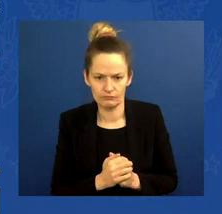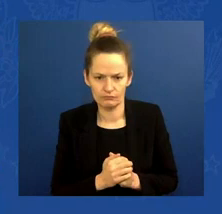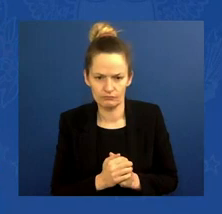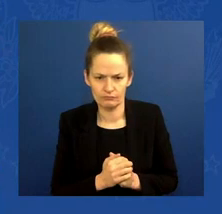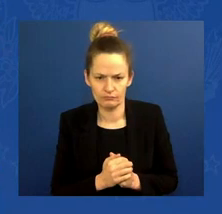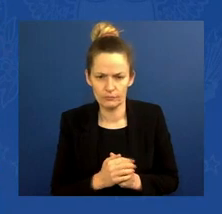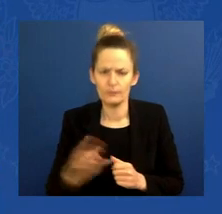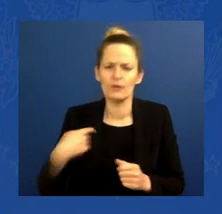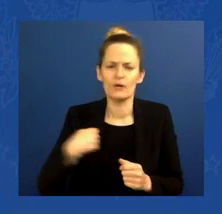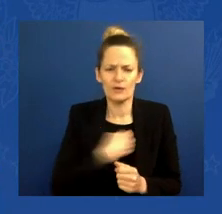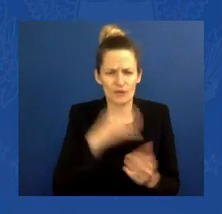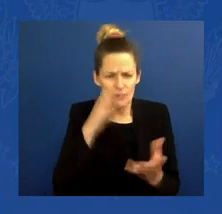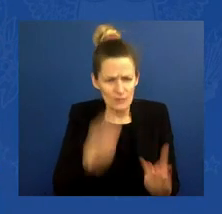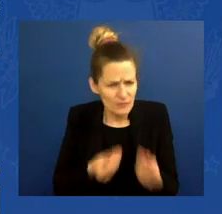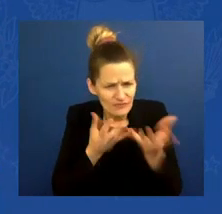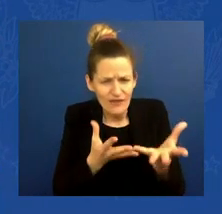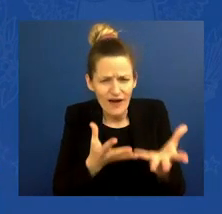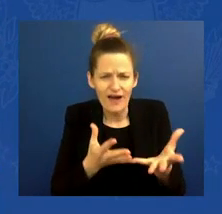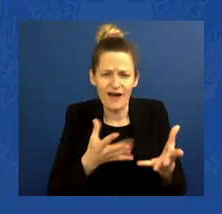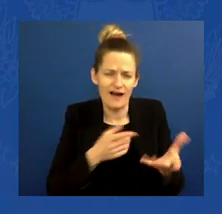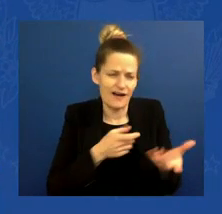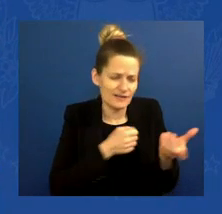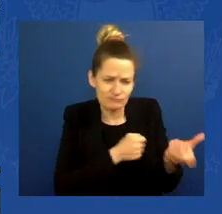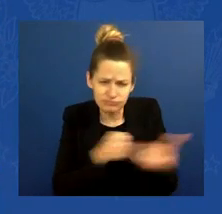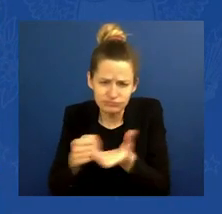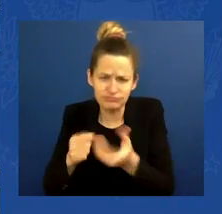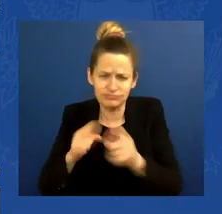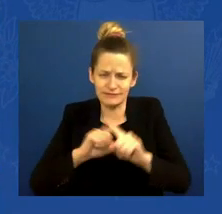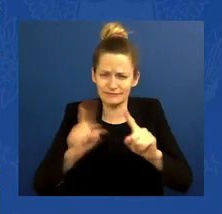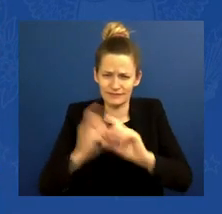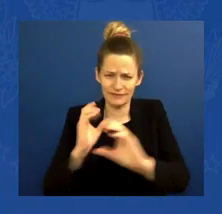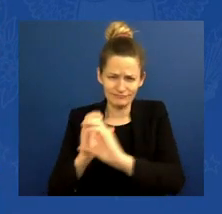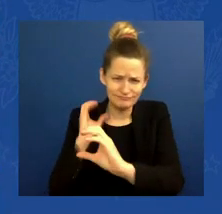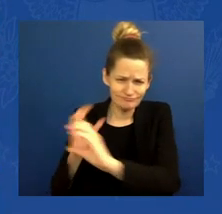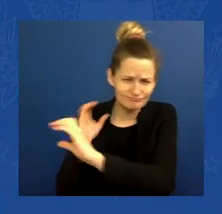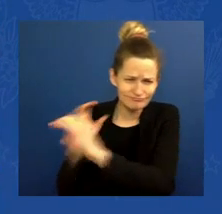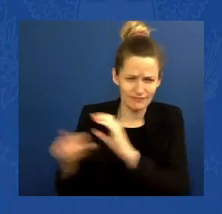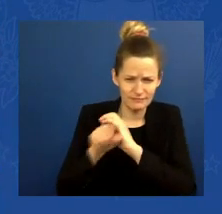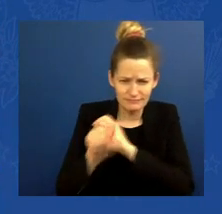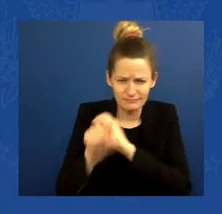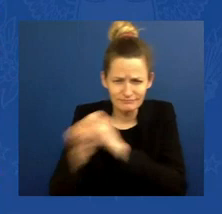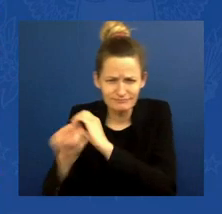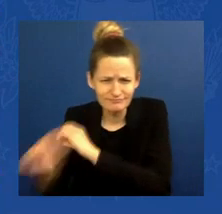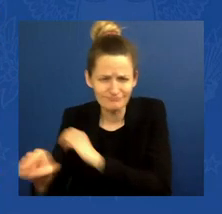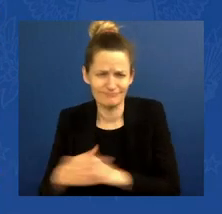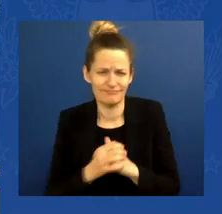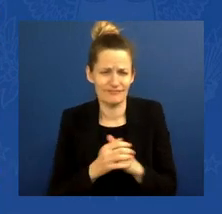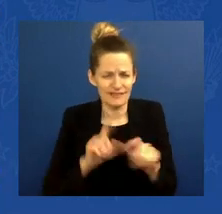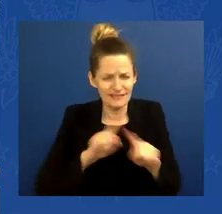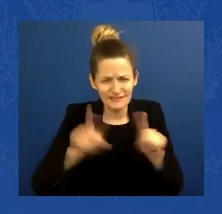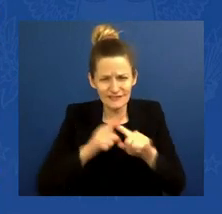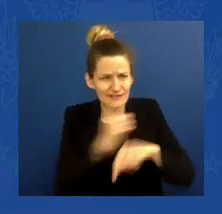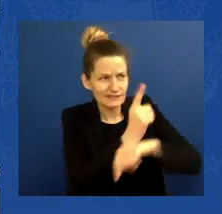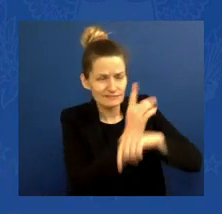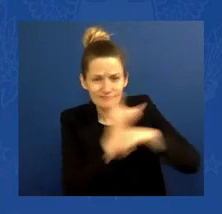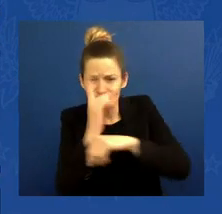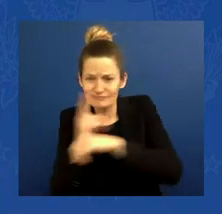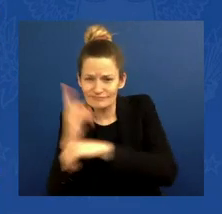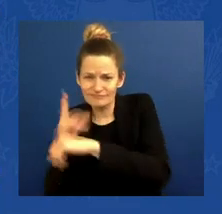Ukrainians, including the brave women and men who are defending their cities as civilians. And they're on the countryside as well.